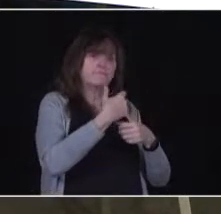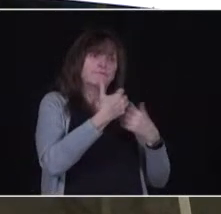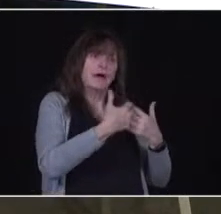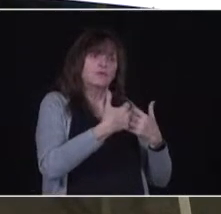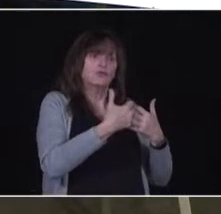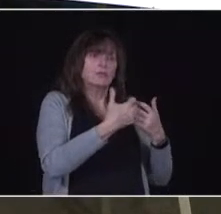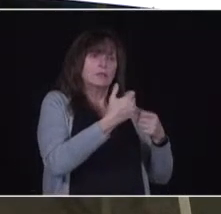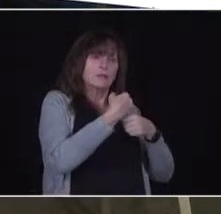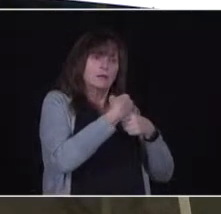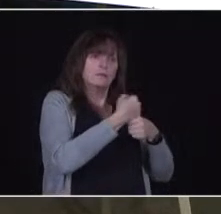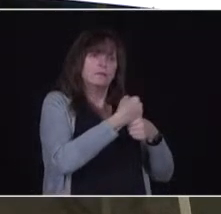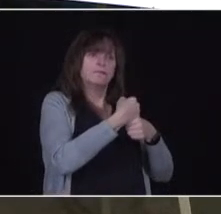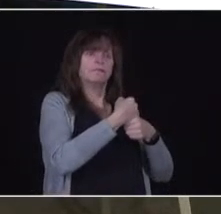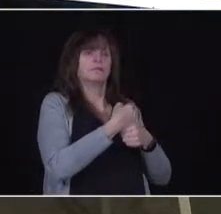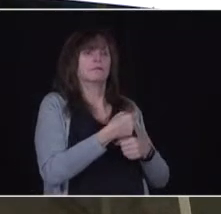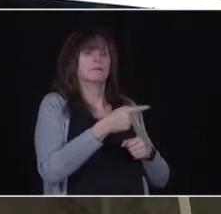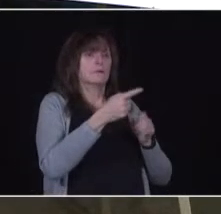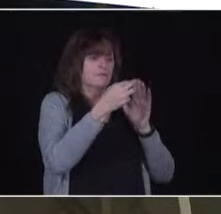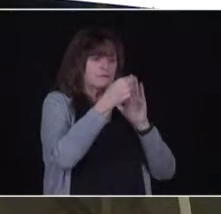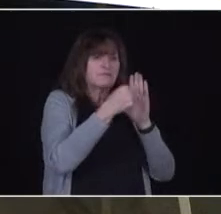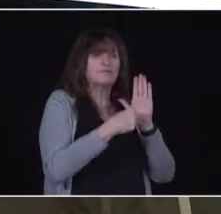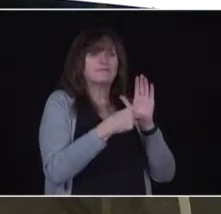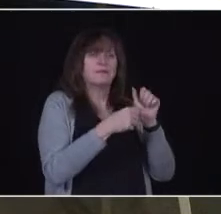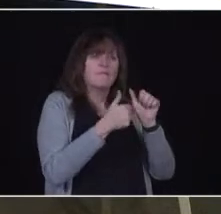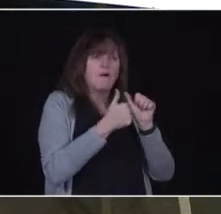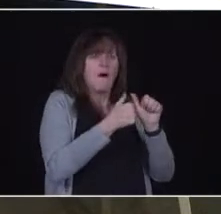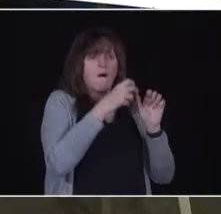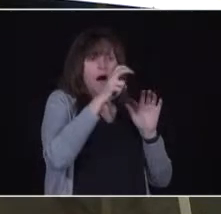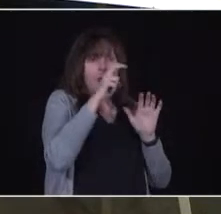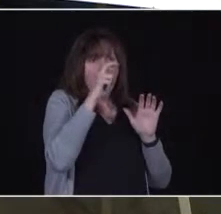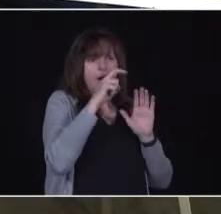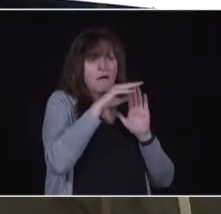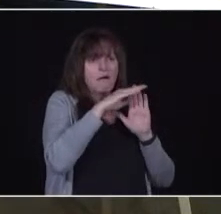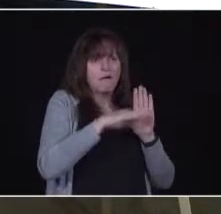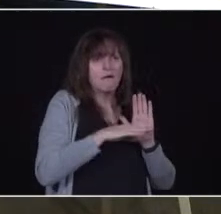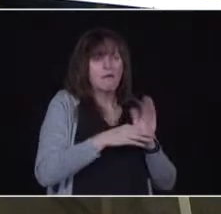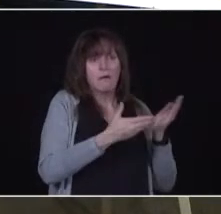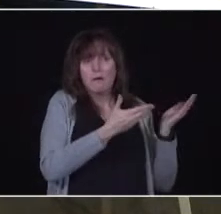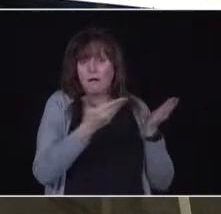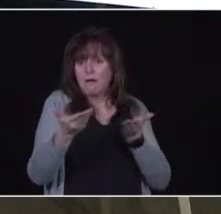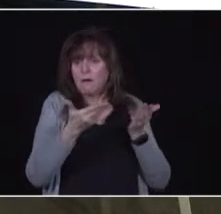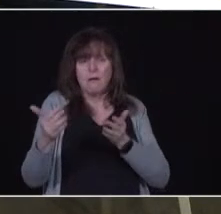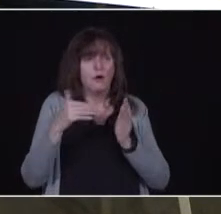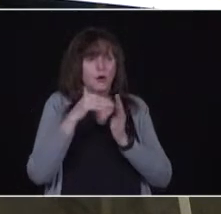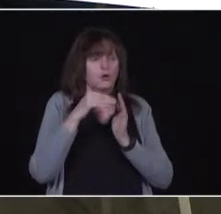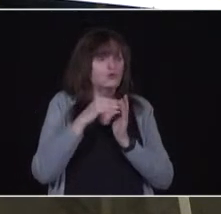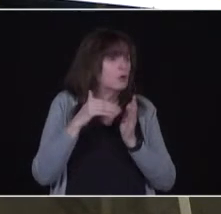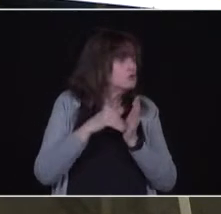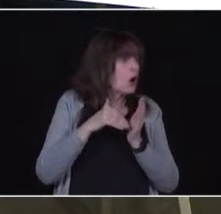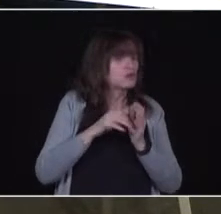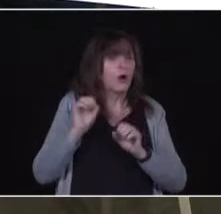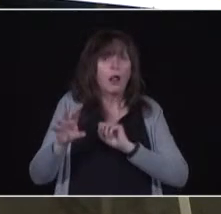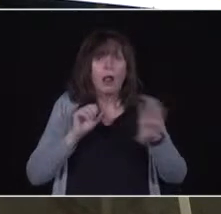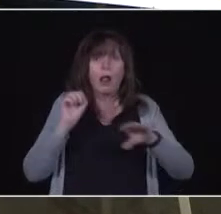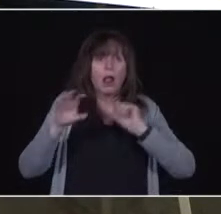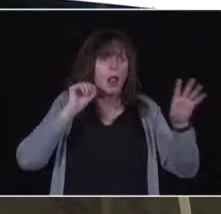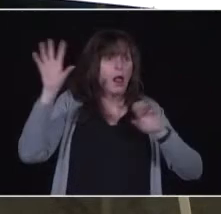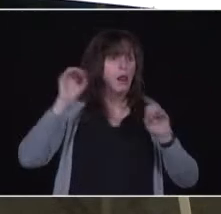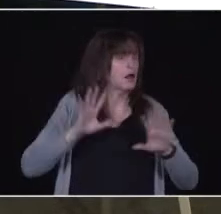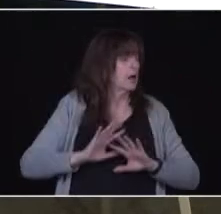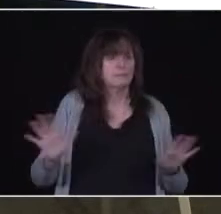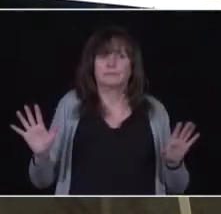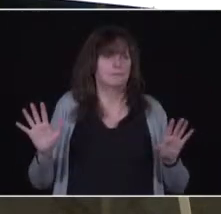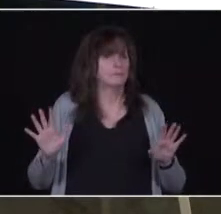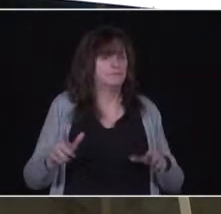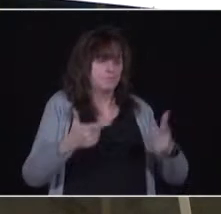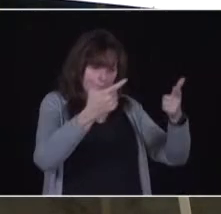offer up SWAT teams to our public health units and indeed have to go into long-term care homes to get in some of those populations. And so that's how they will get